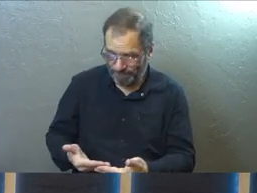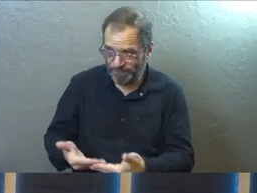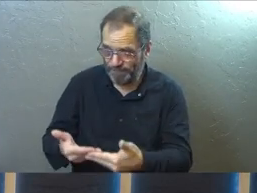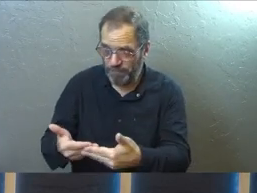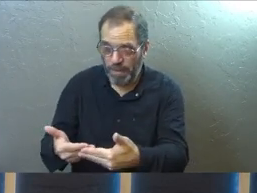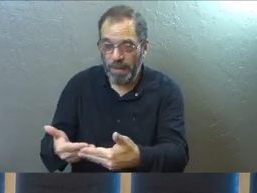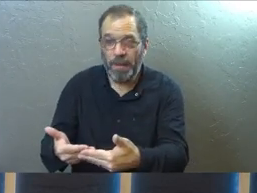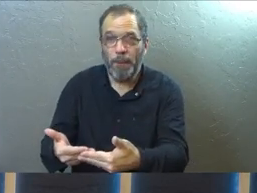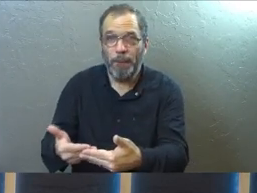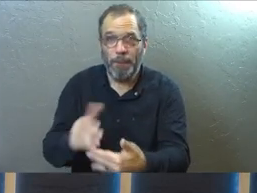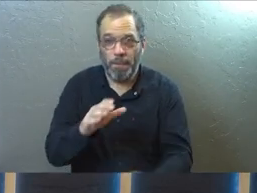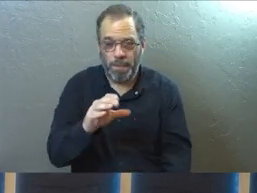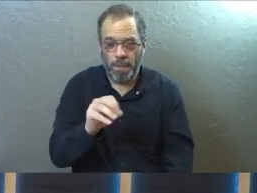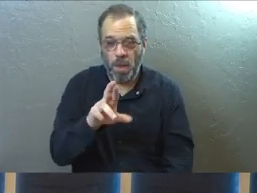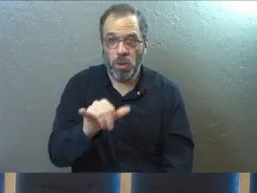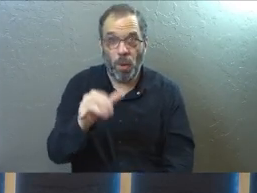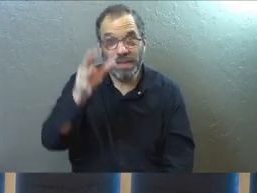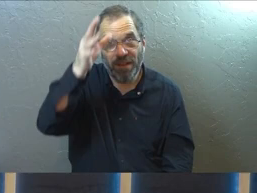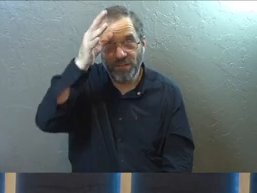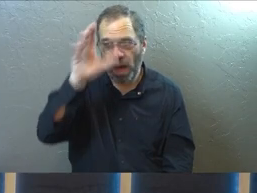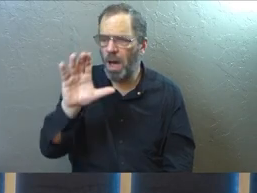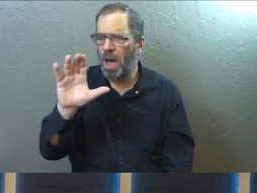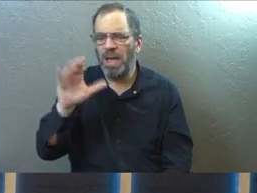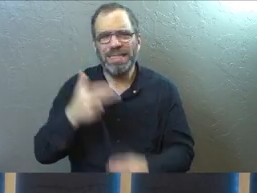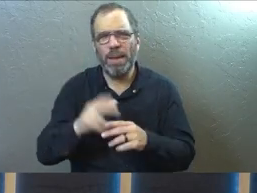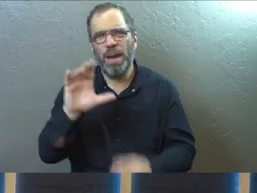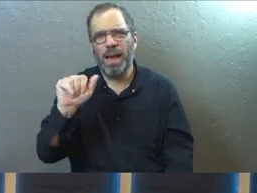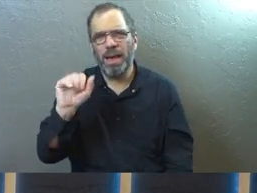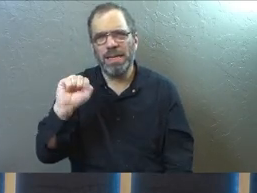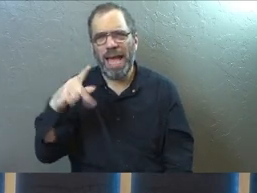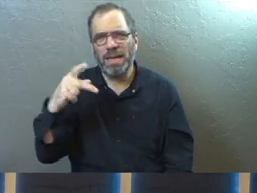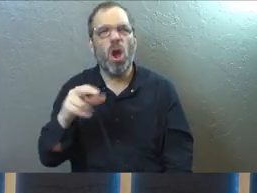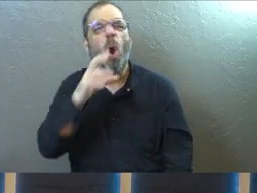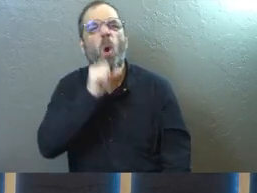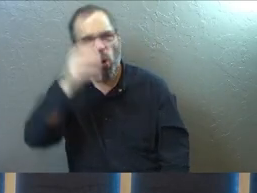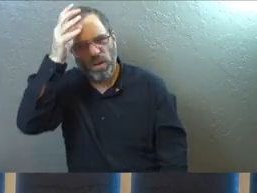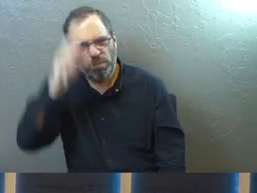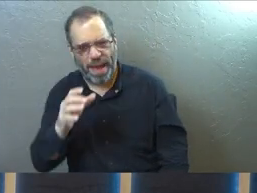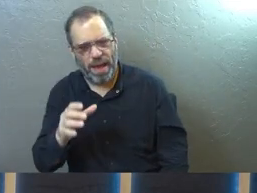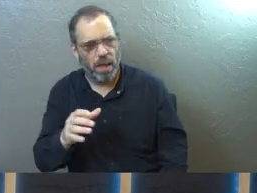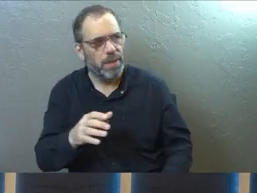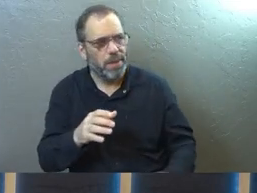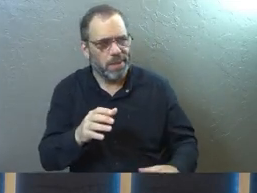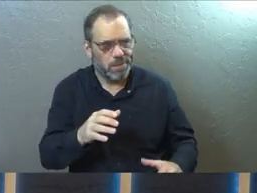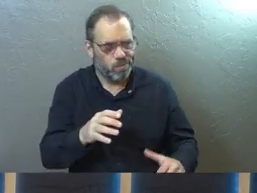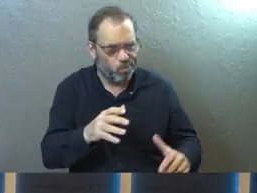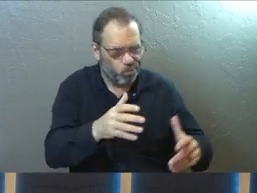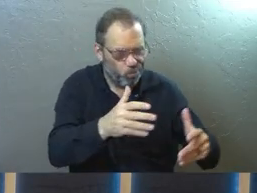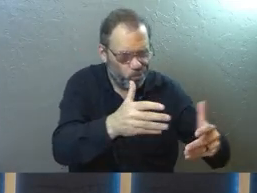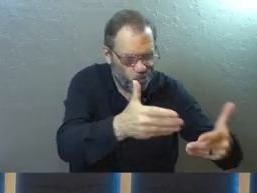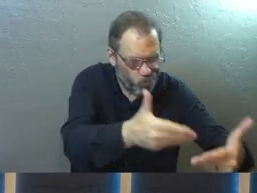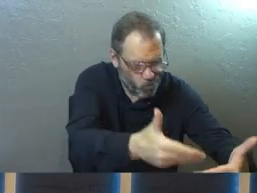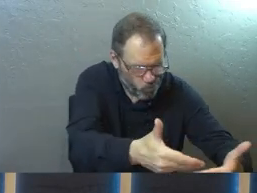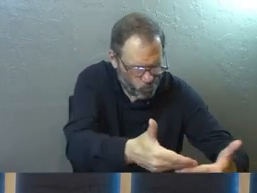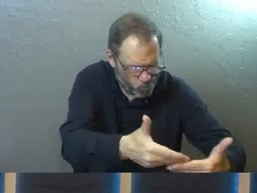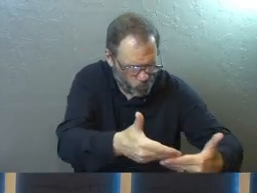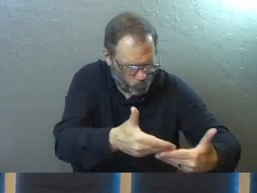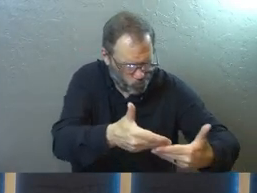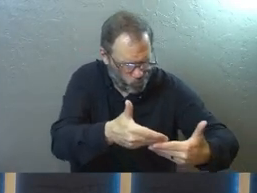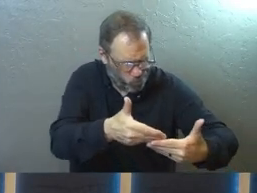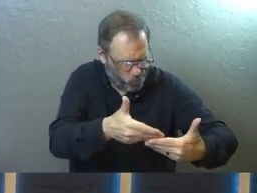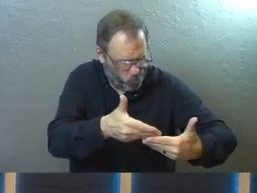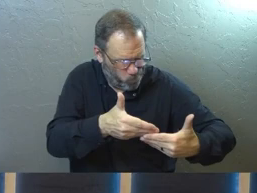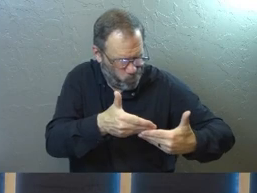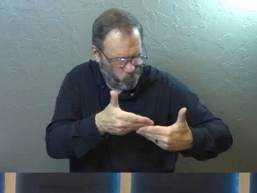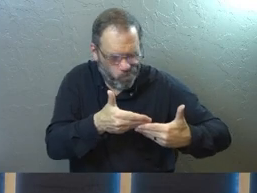And in that moment, Corey's father, Casper, the old man comes and takes the baby, holds it up to